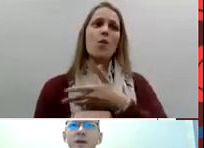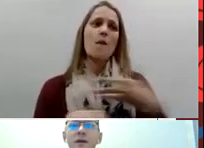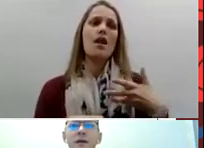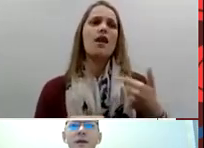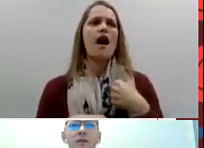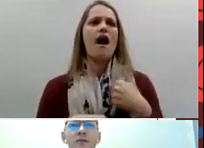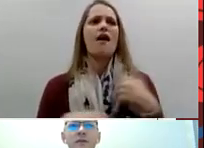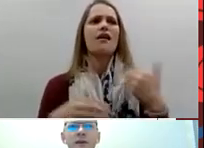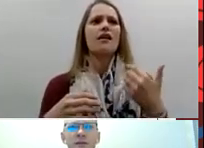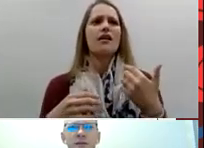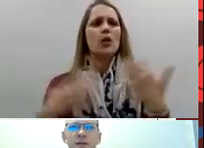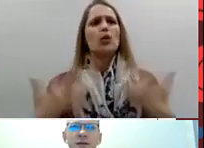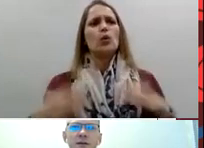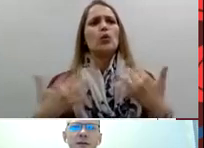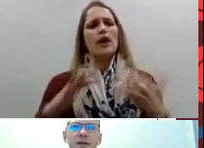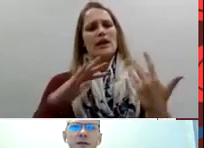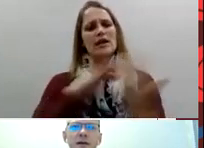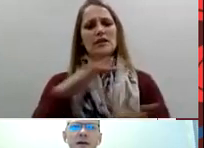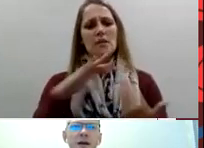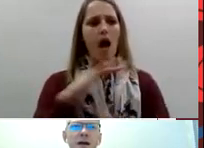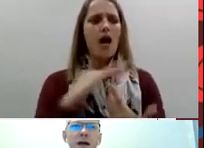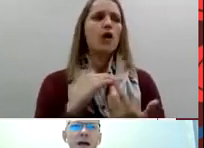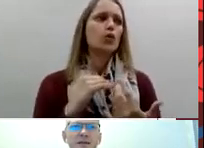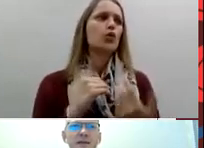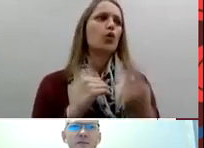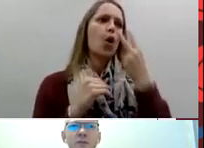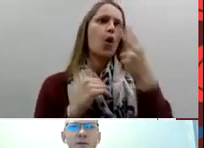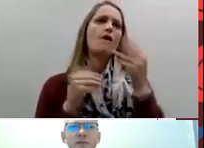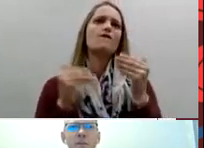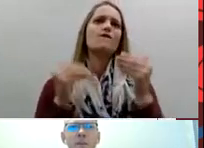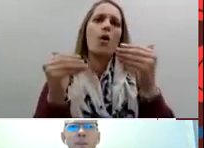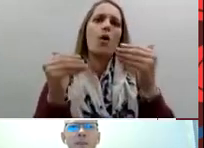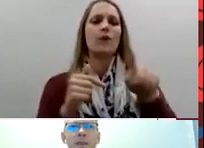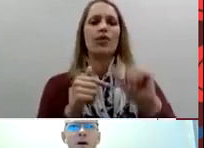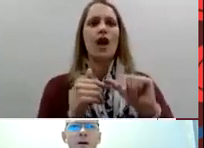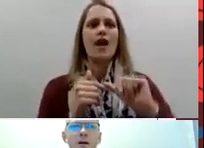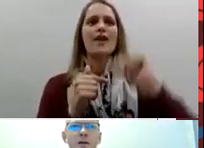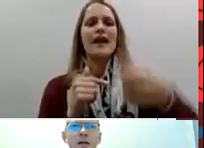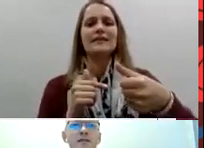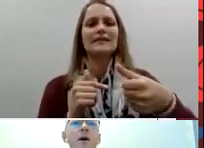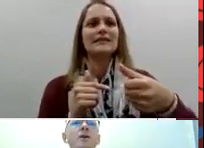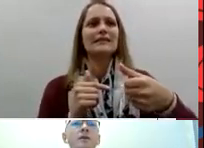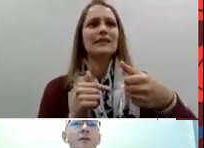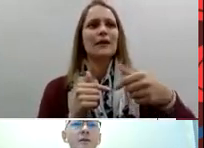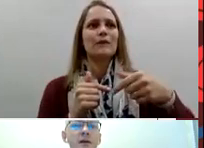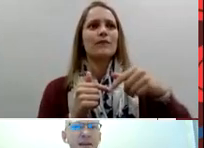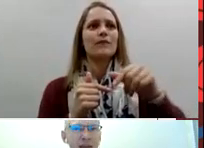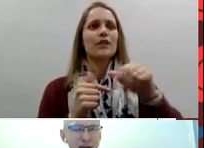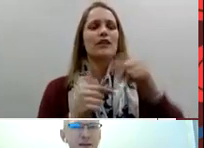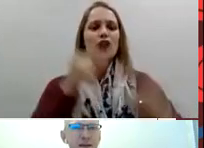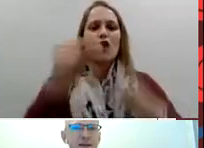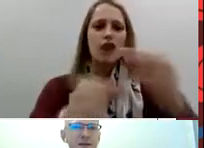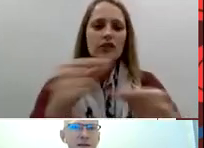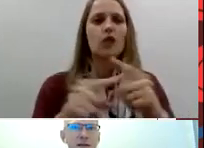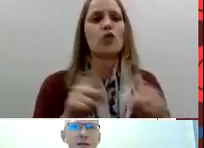we the three of us as deaf women are inspired and